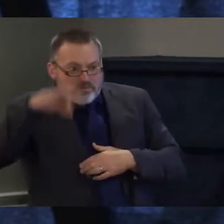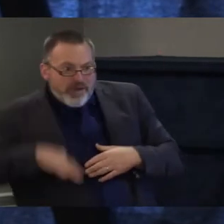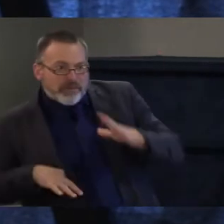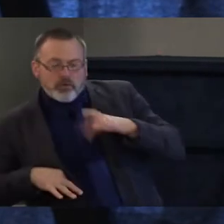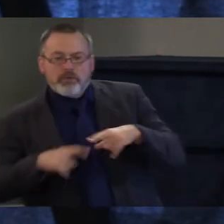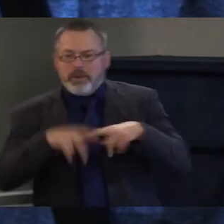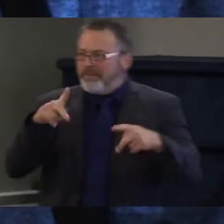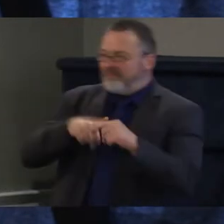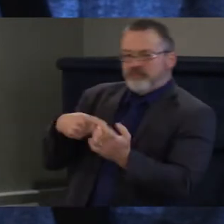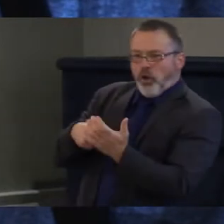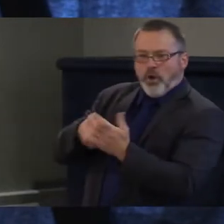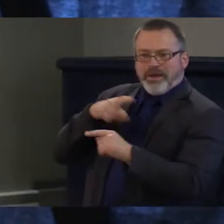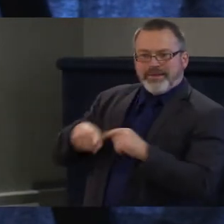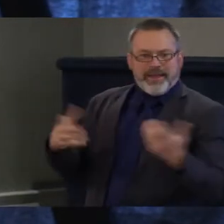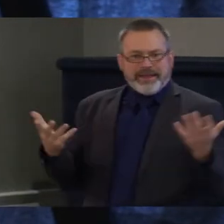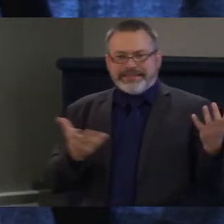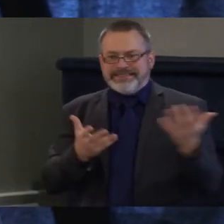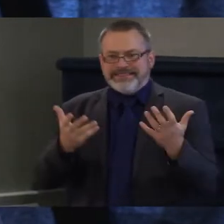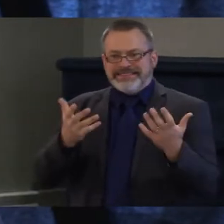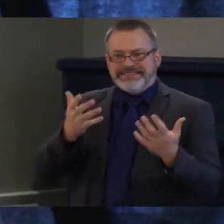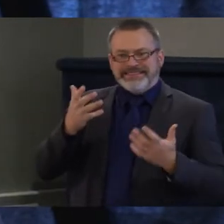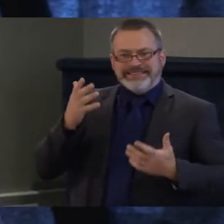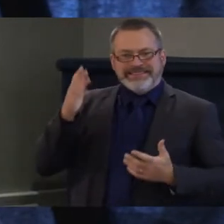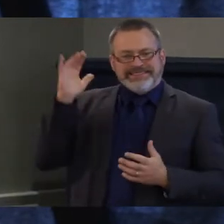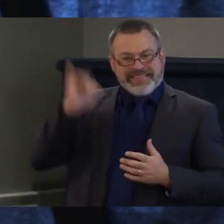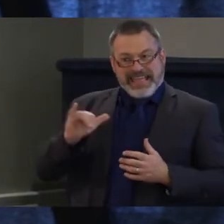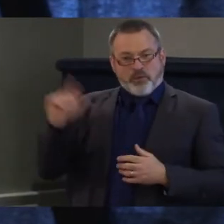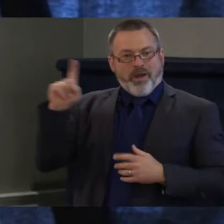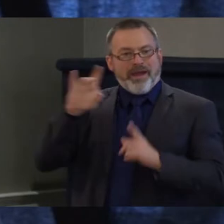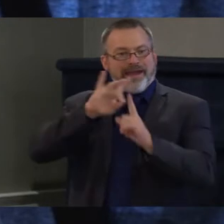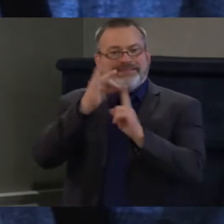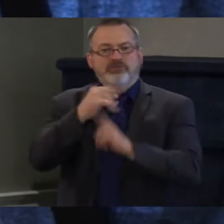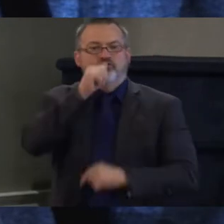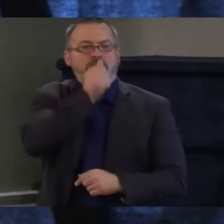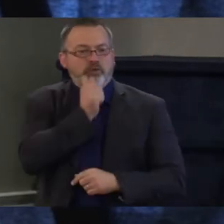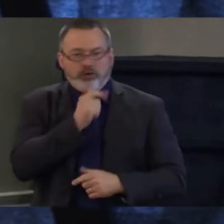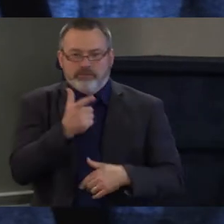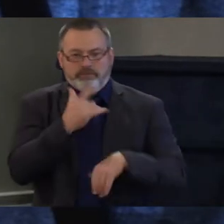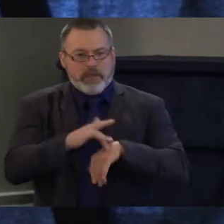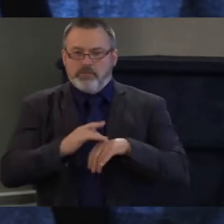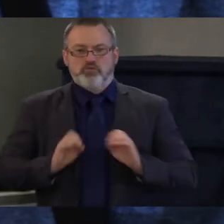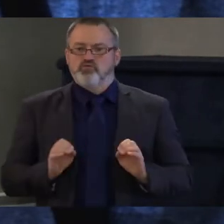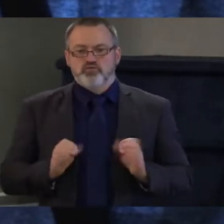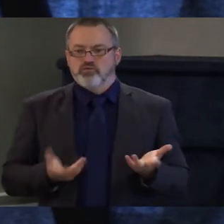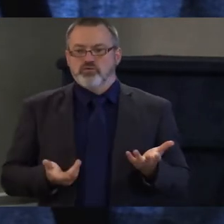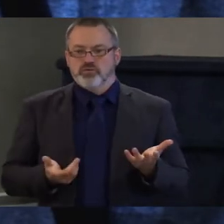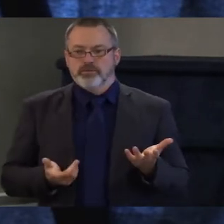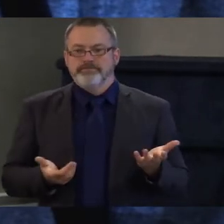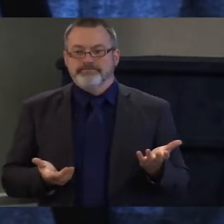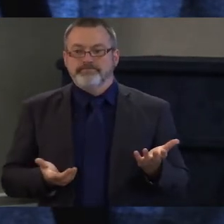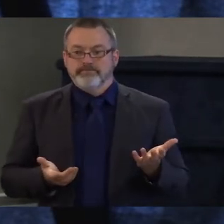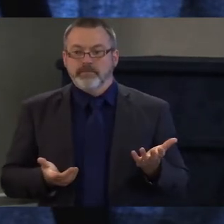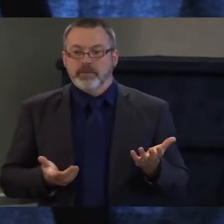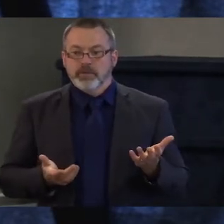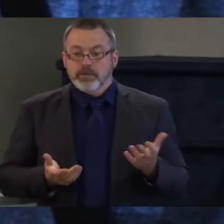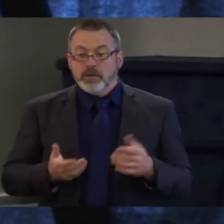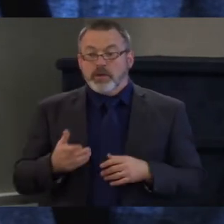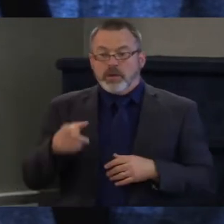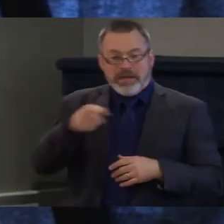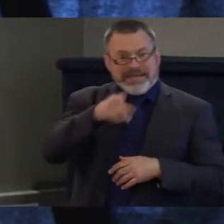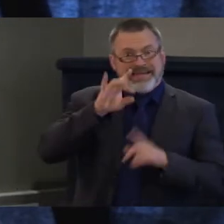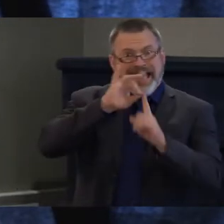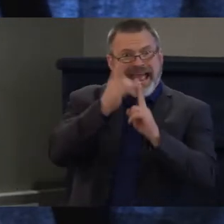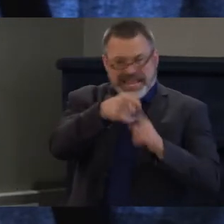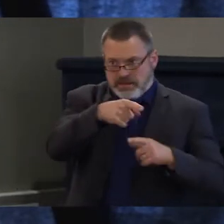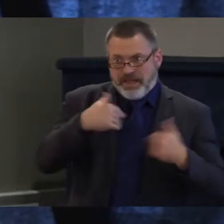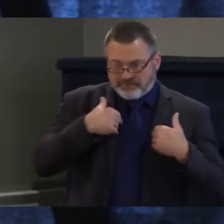have available for Section 8 here at home. We know there are Vermonters right now that have Section 8 vouchers who cannot find a